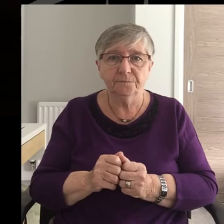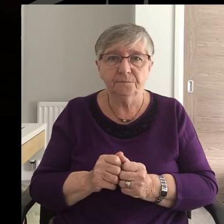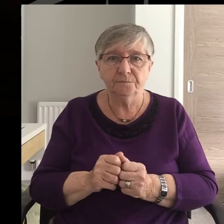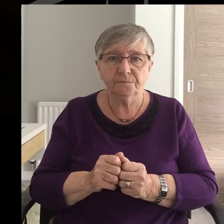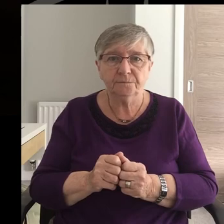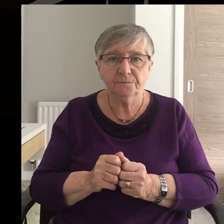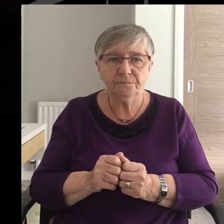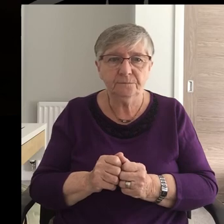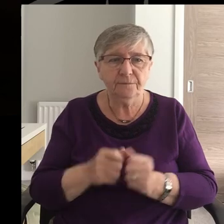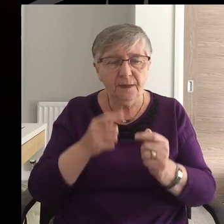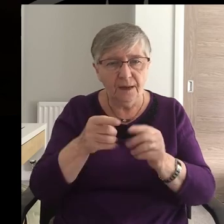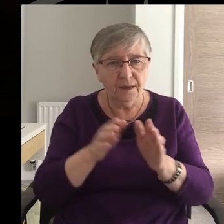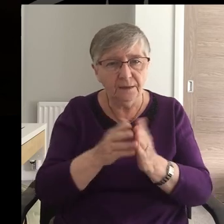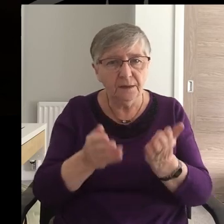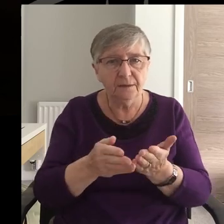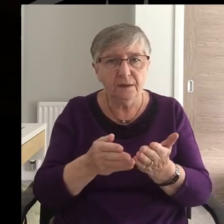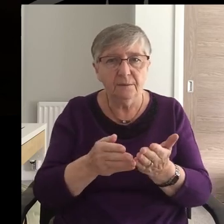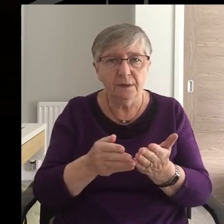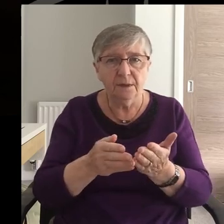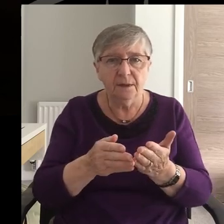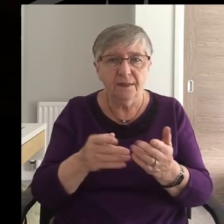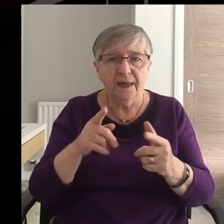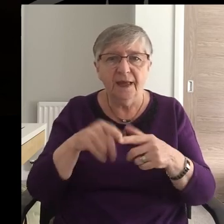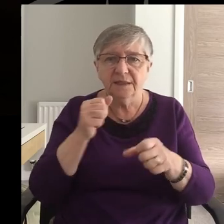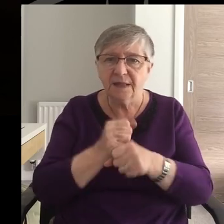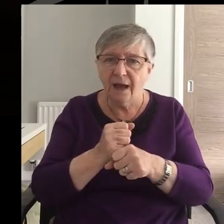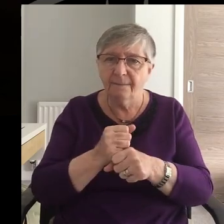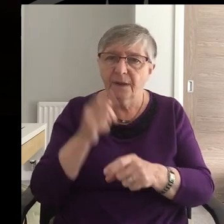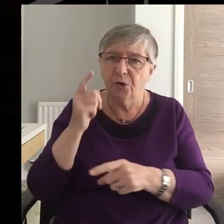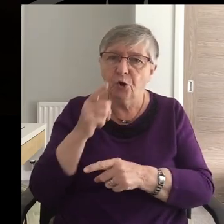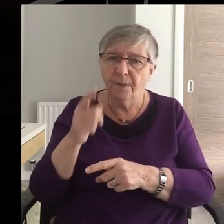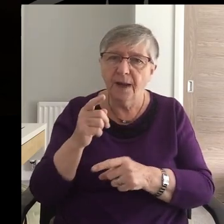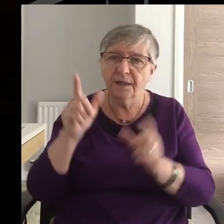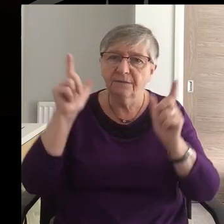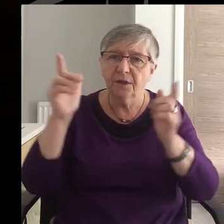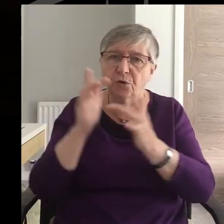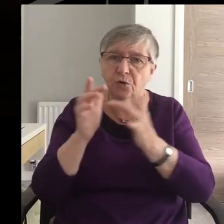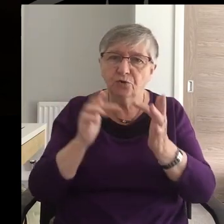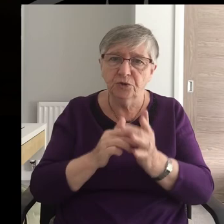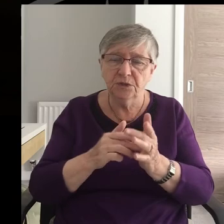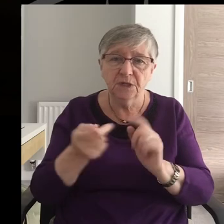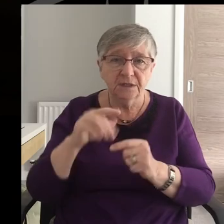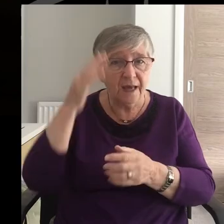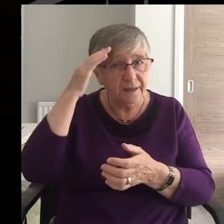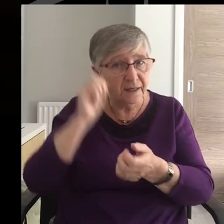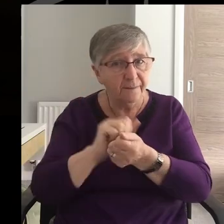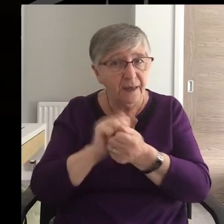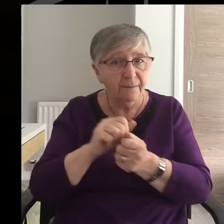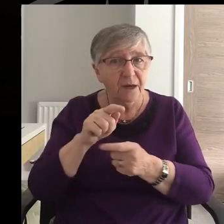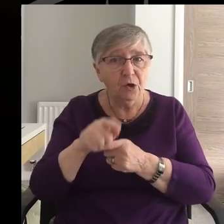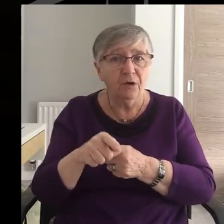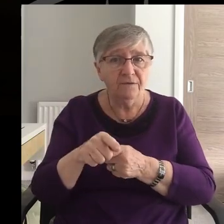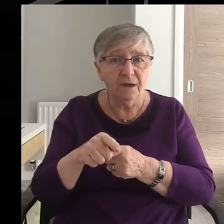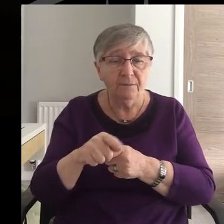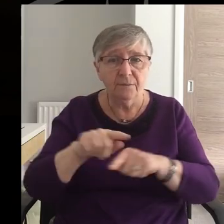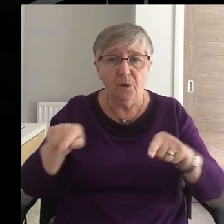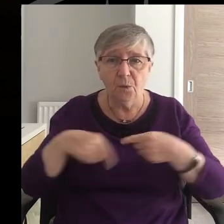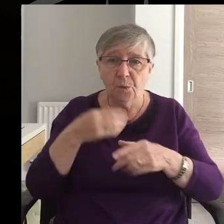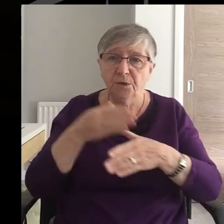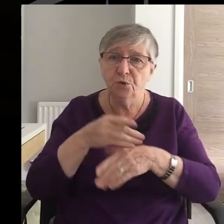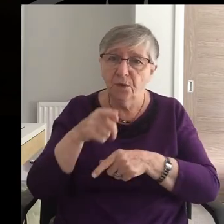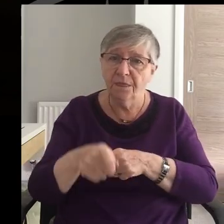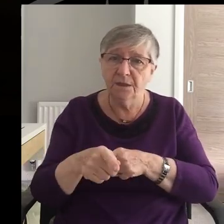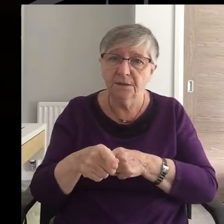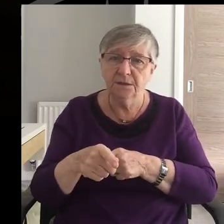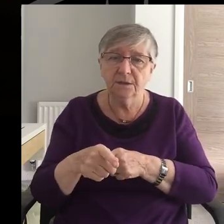According then to the institution The example And the command Of our Lord Jesus And the memory of him We do this on